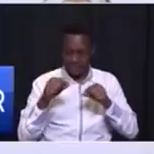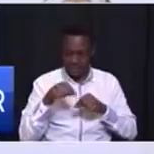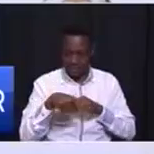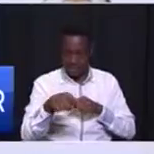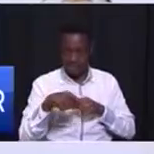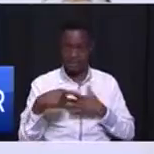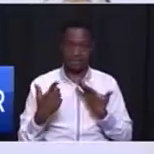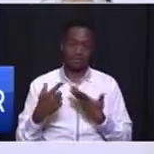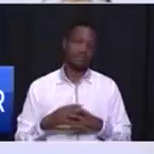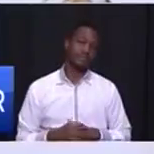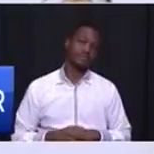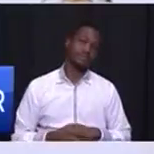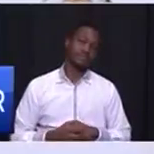term